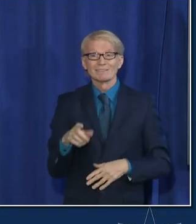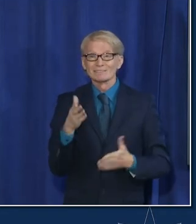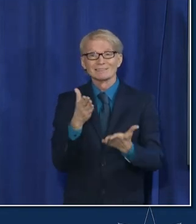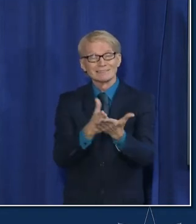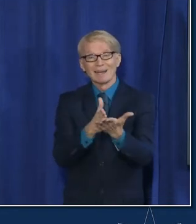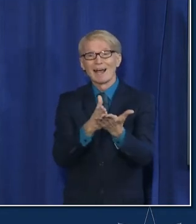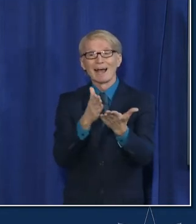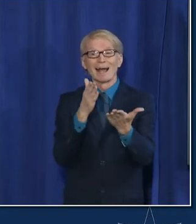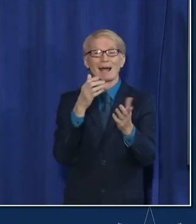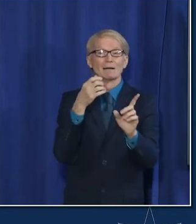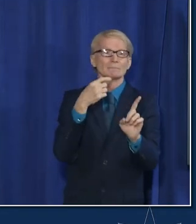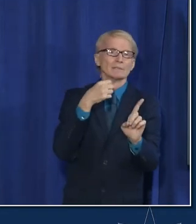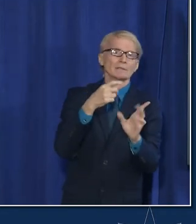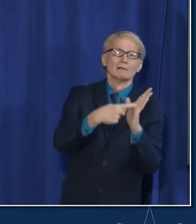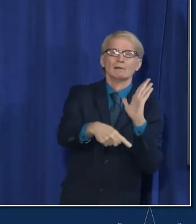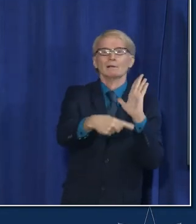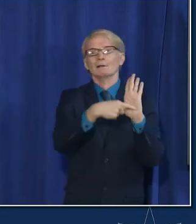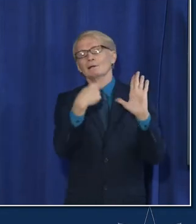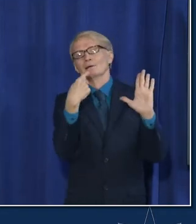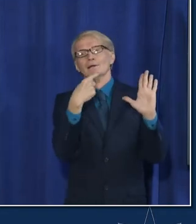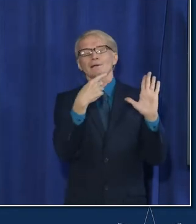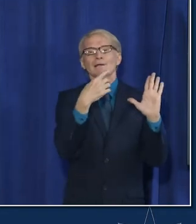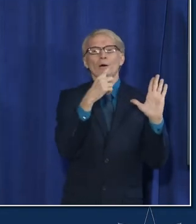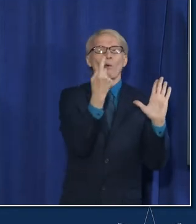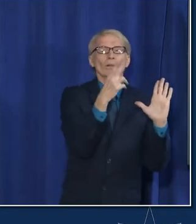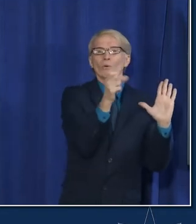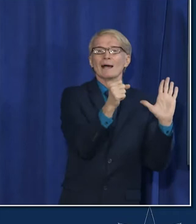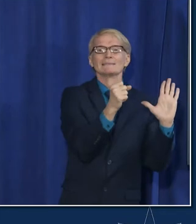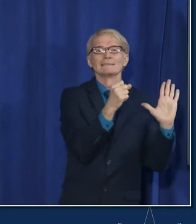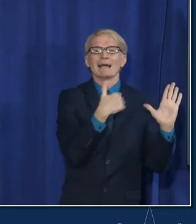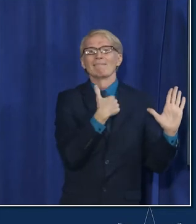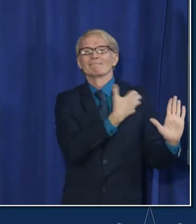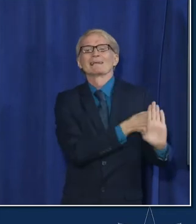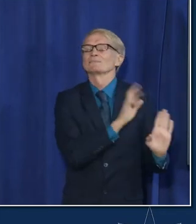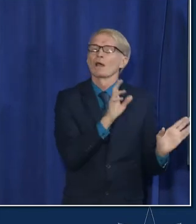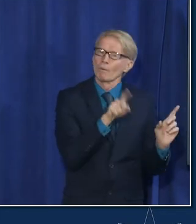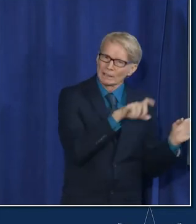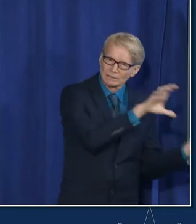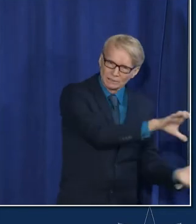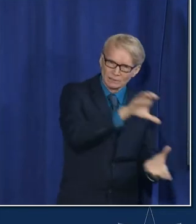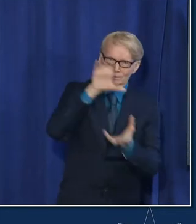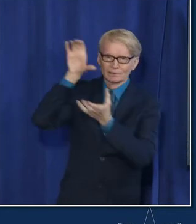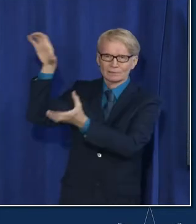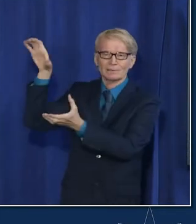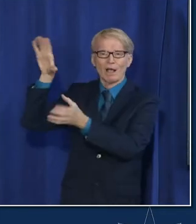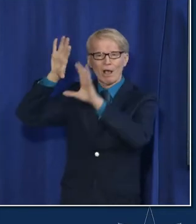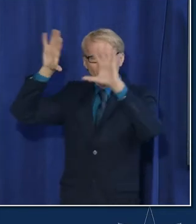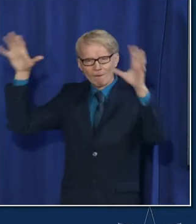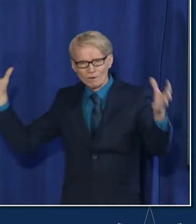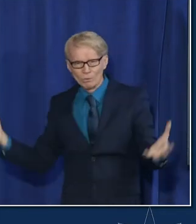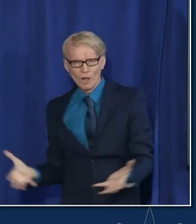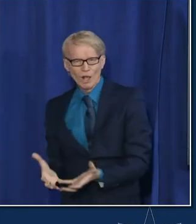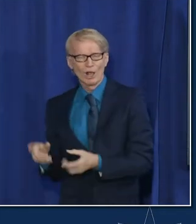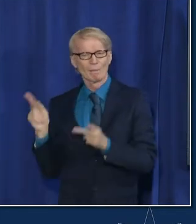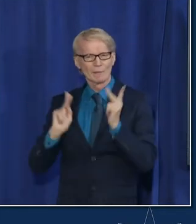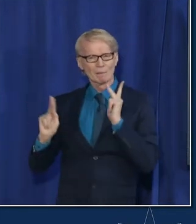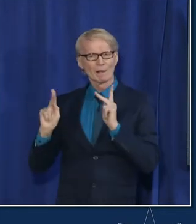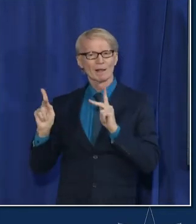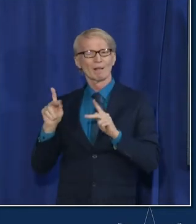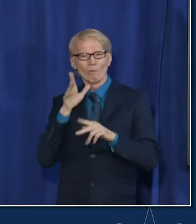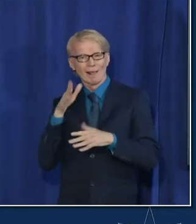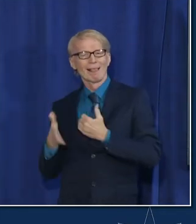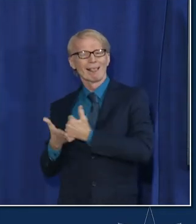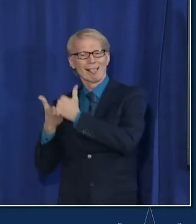on vaccine here in the us and get it to the rest of the world that is what is going to stop these sorts of variants emerging